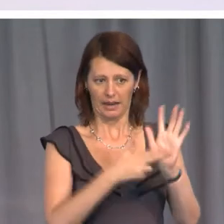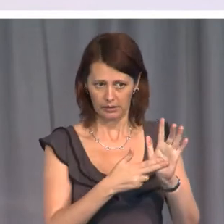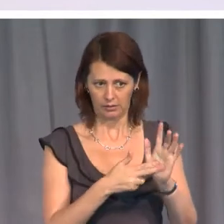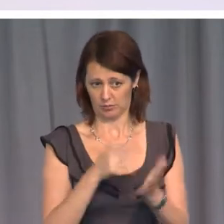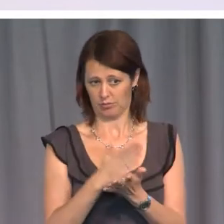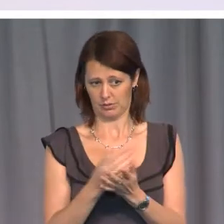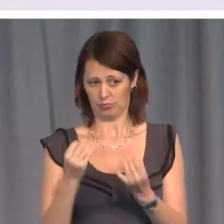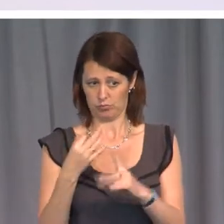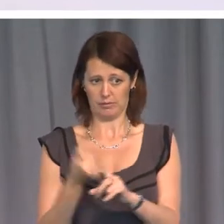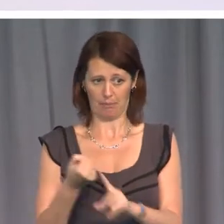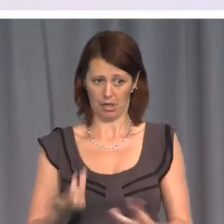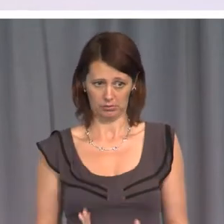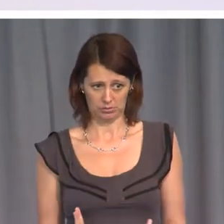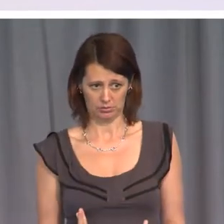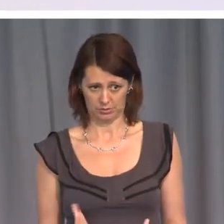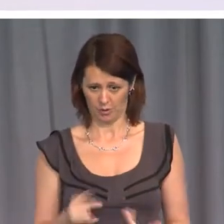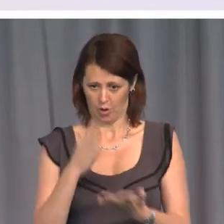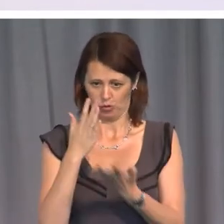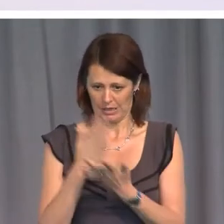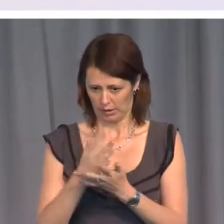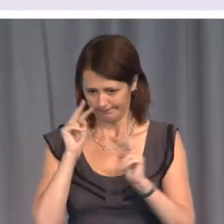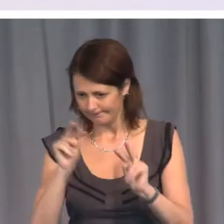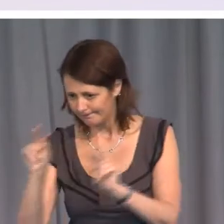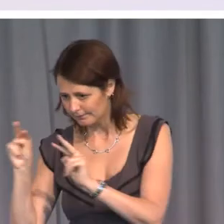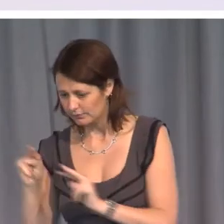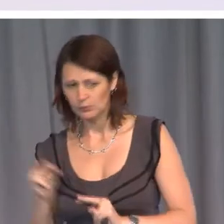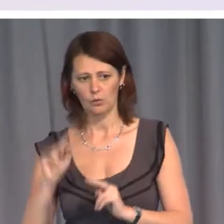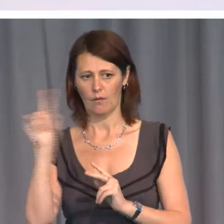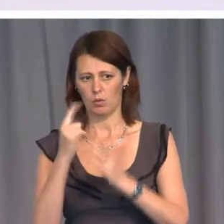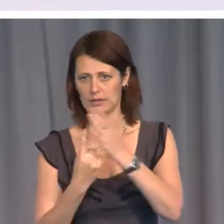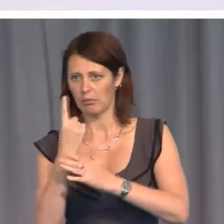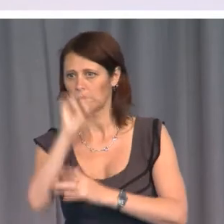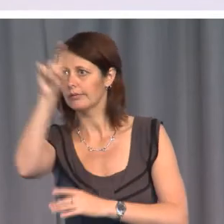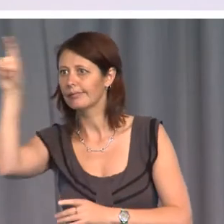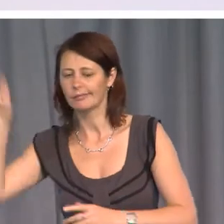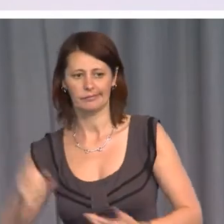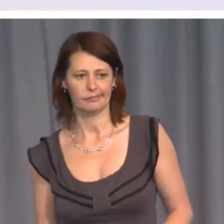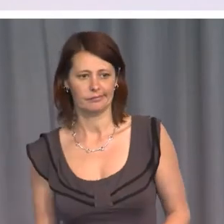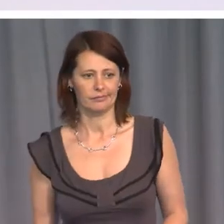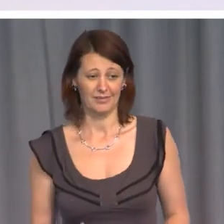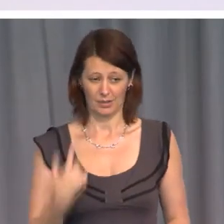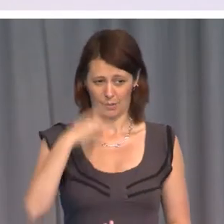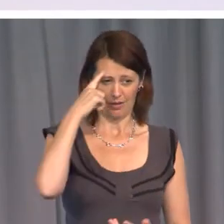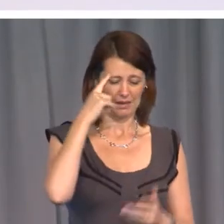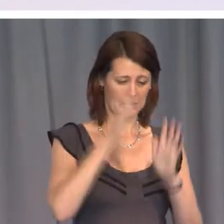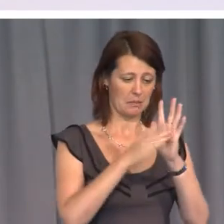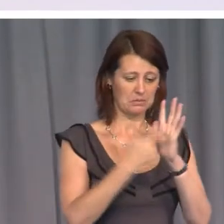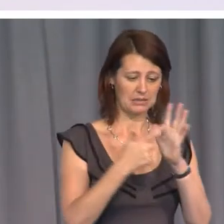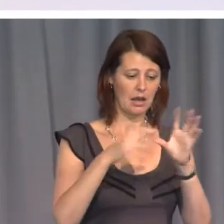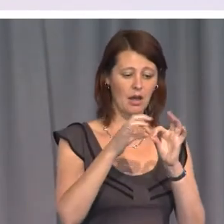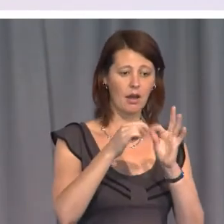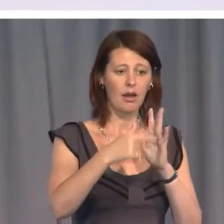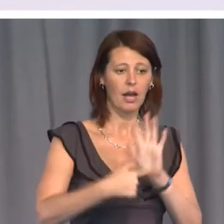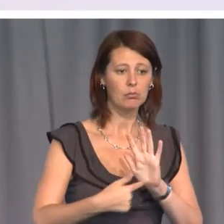impact on guardianship of the intelligence services. I think what Mr. Abbott must do